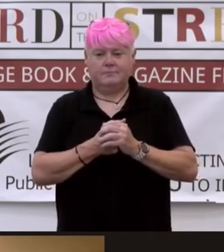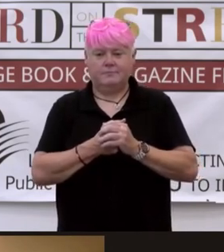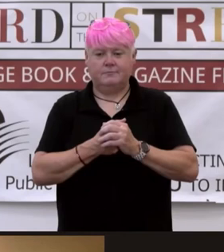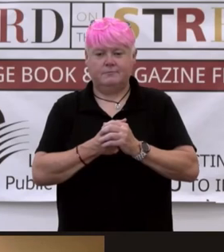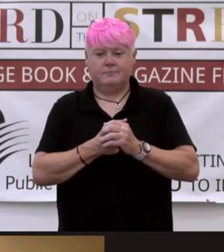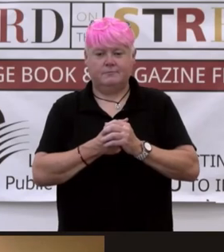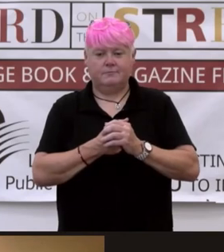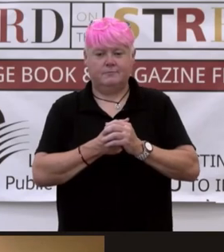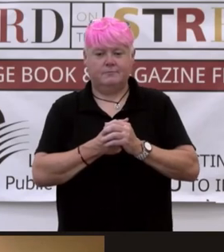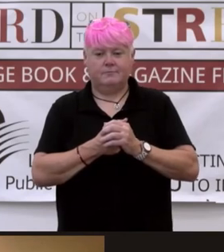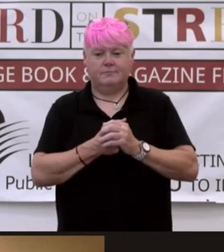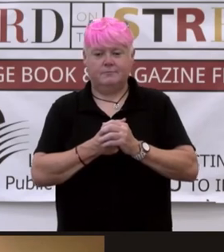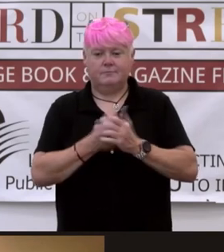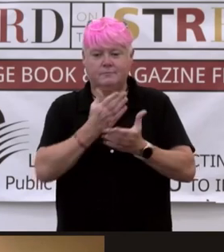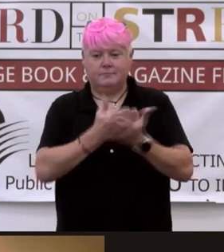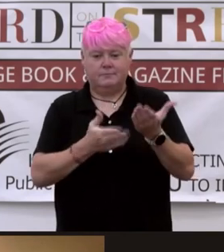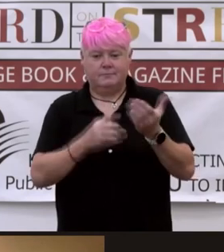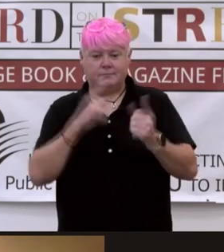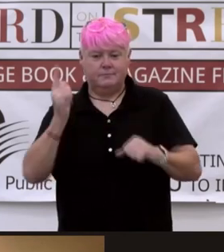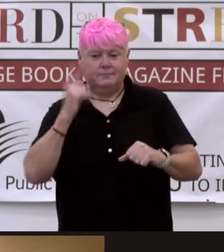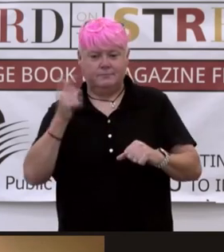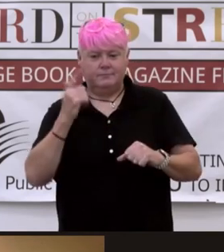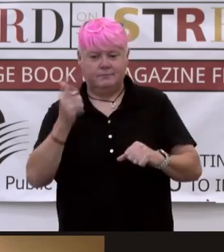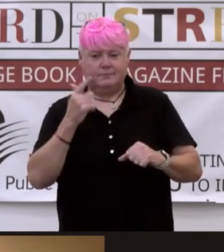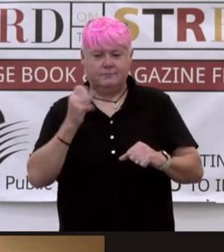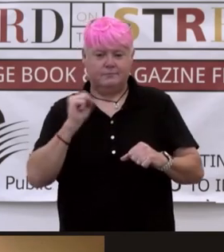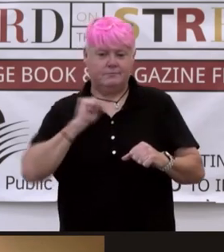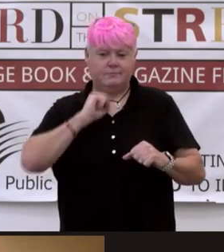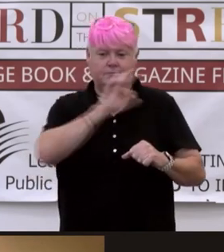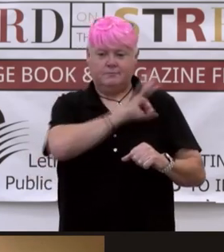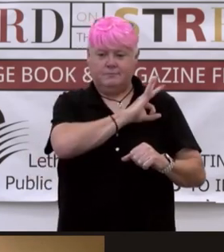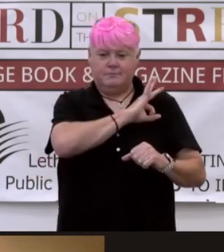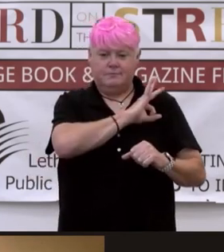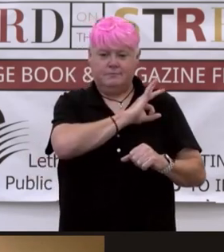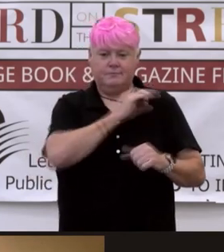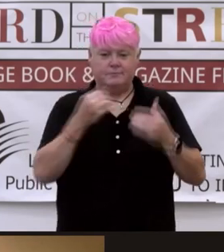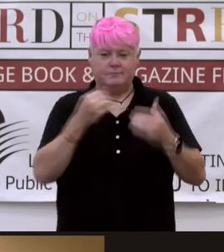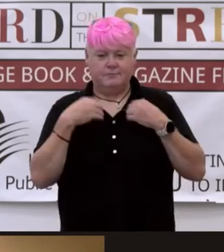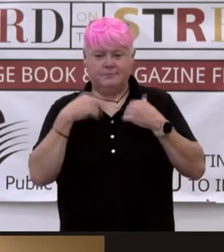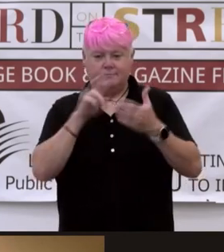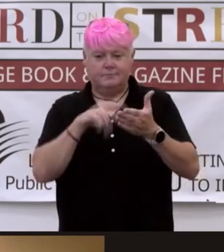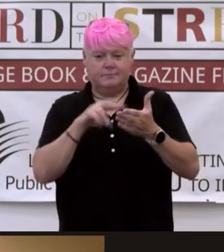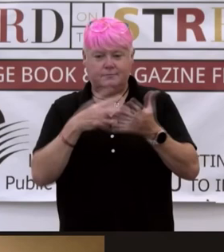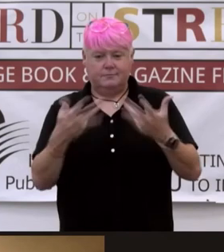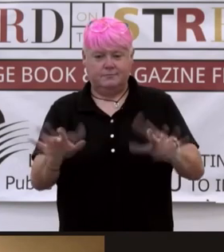Some of them are library staff, so I feel they have possibly read it already.